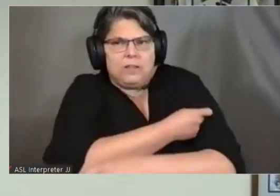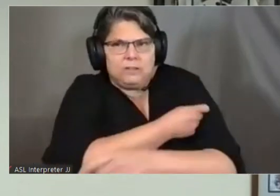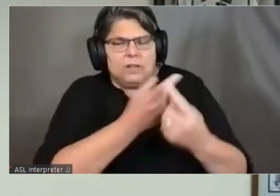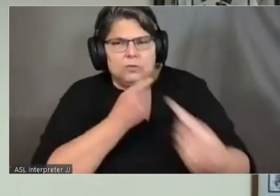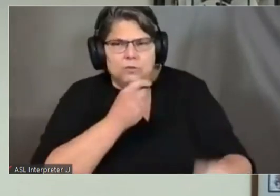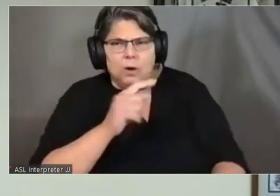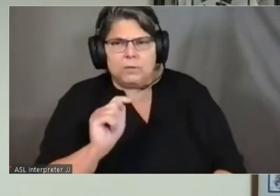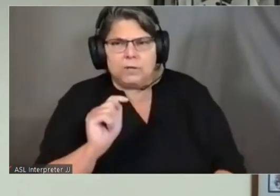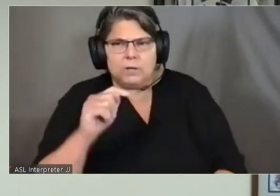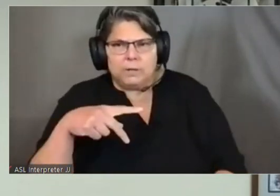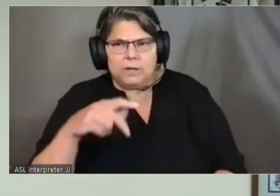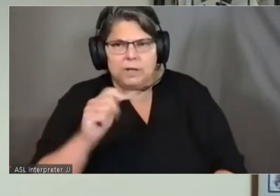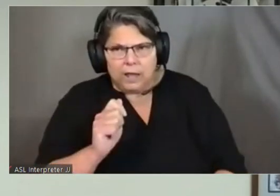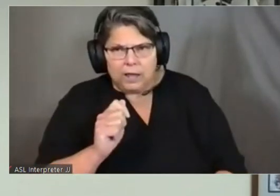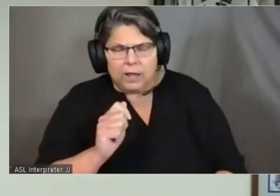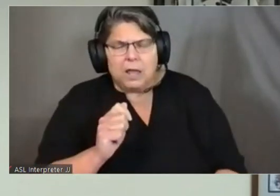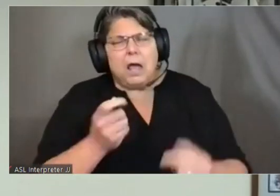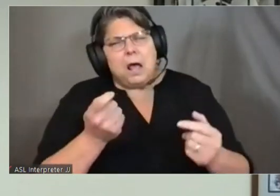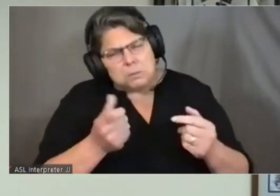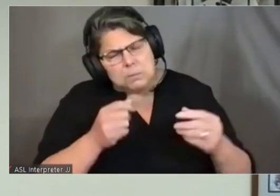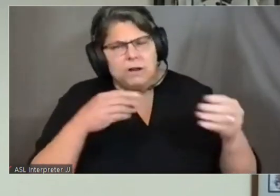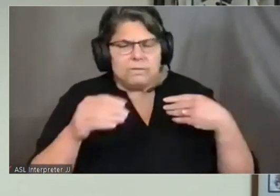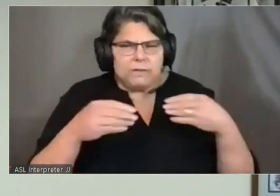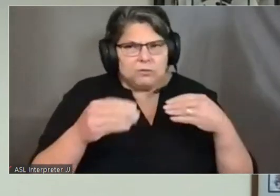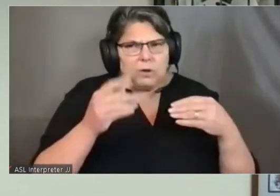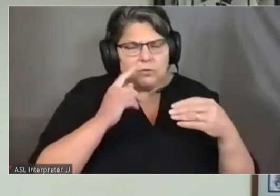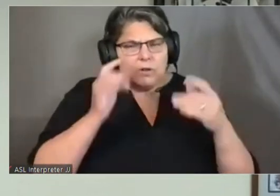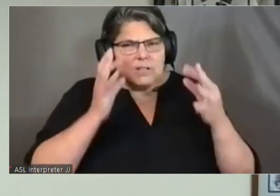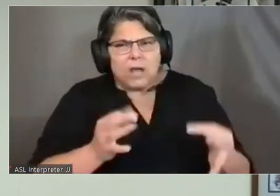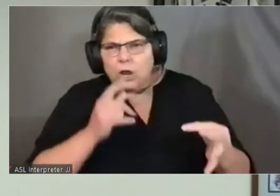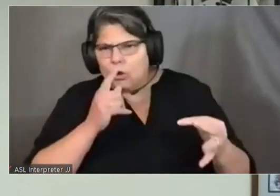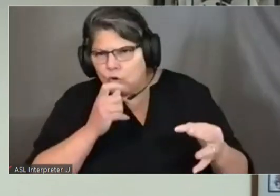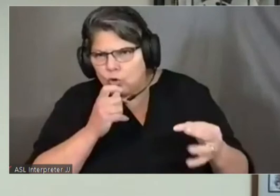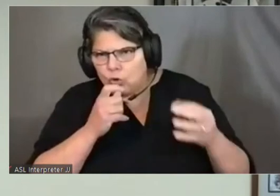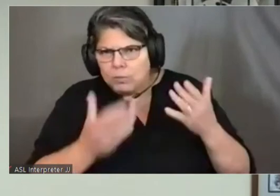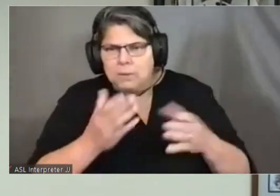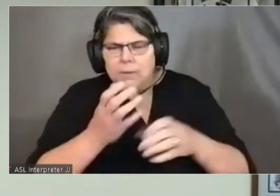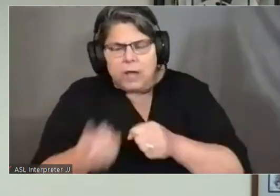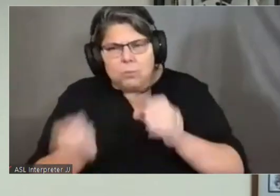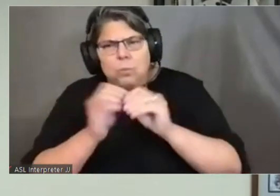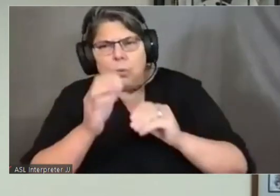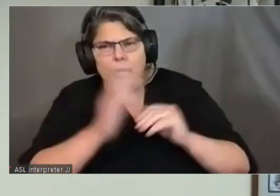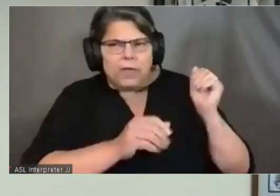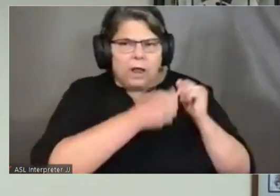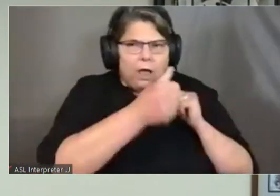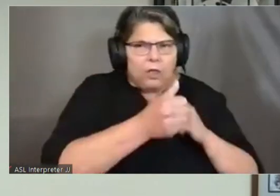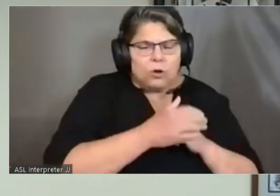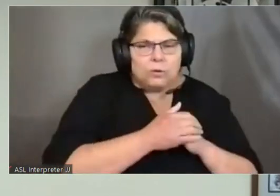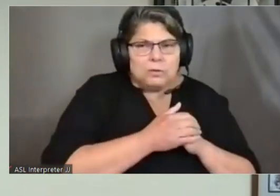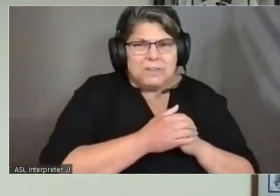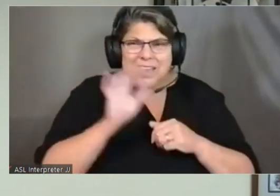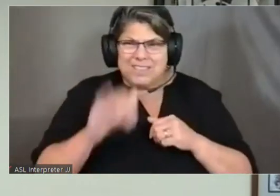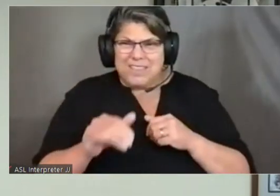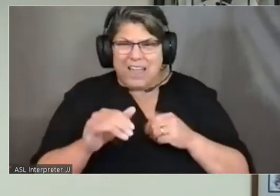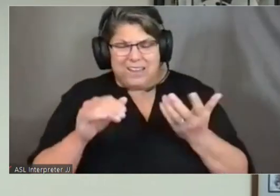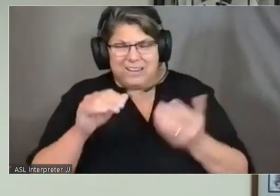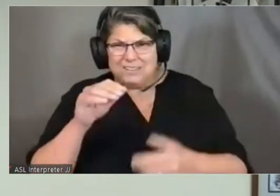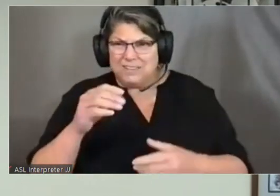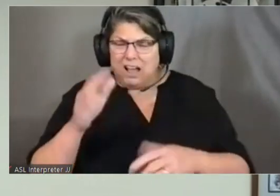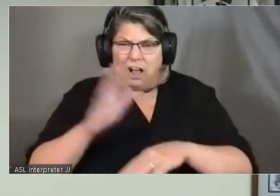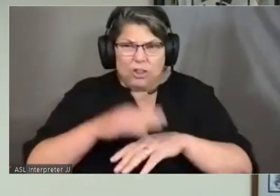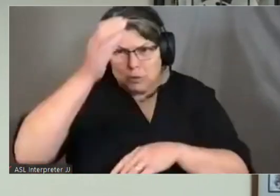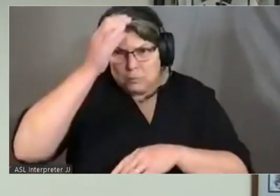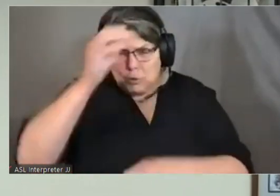flexibility of reallocating. My turn is not yet perfect. But if you need assistance, call the